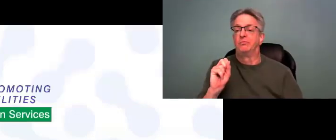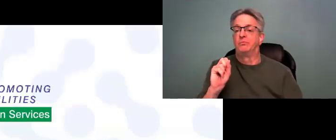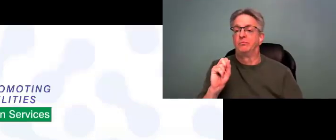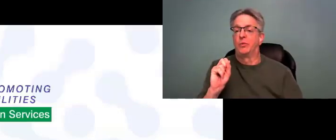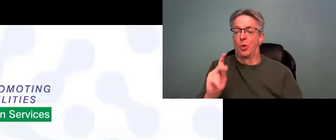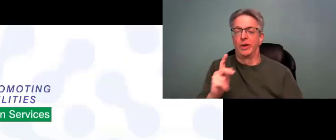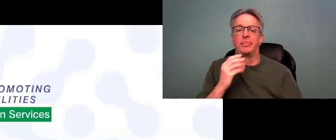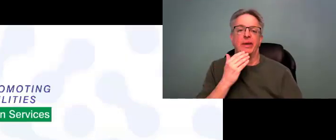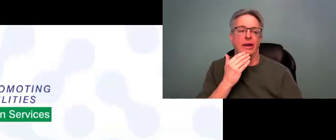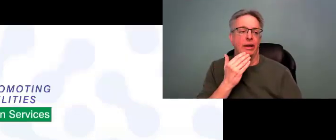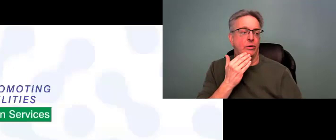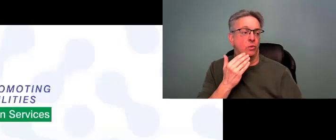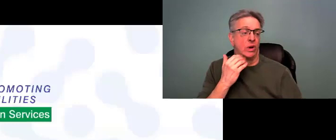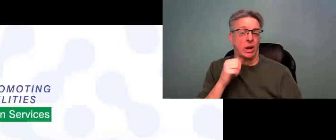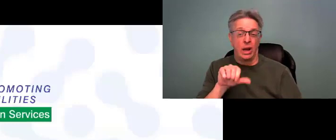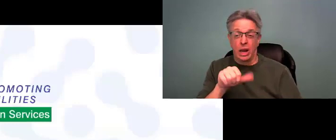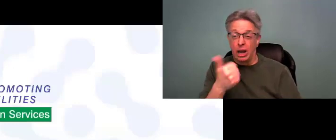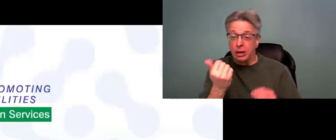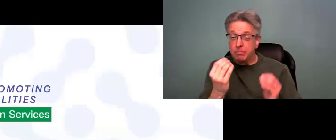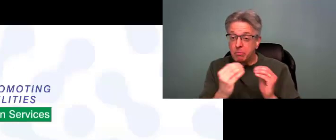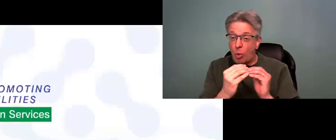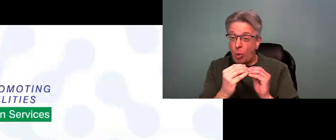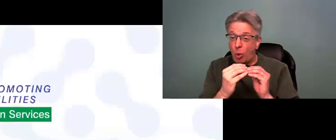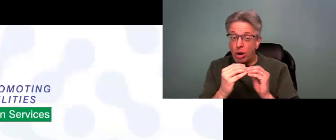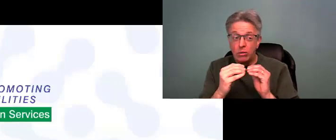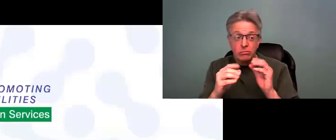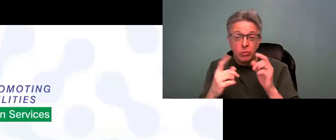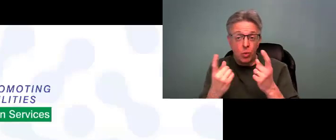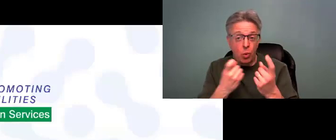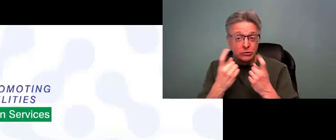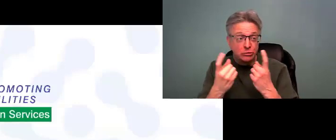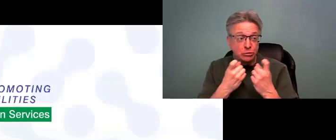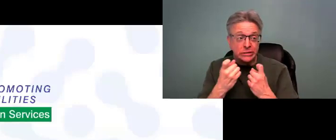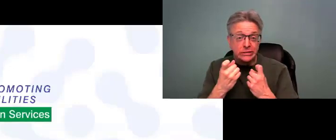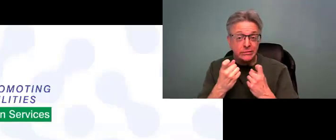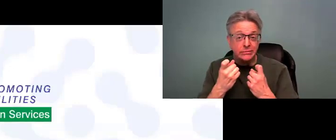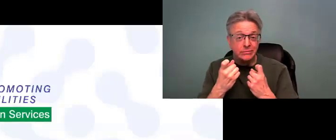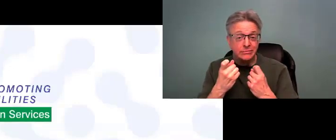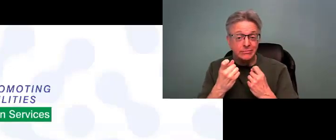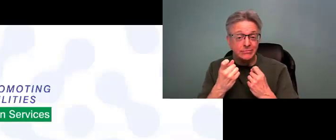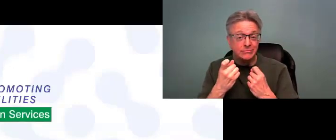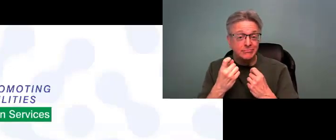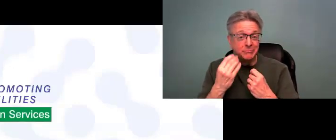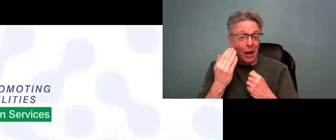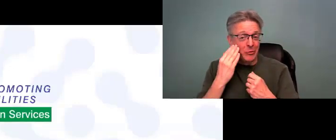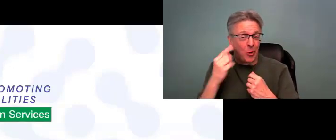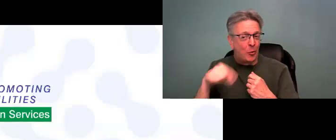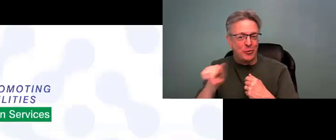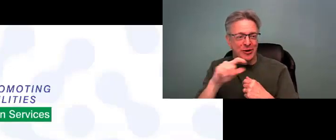Okay. Thank you for that. This is John speaking. Is there any more questions?